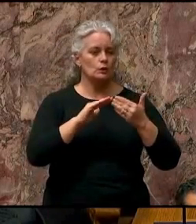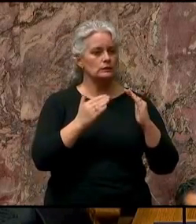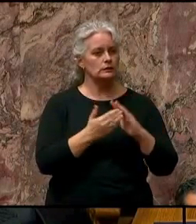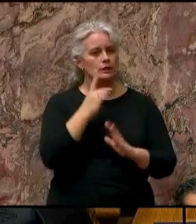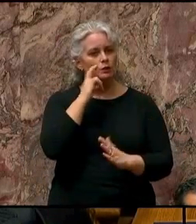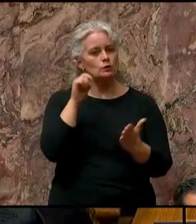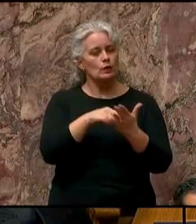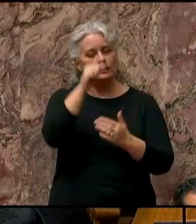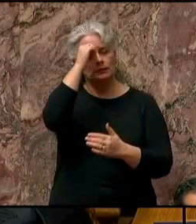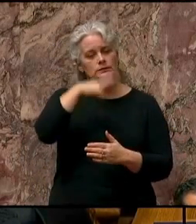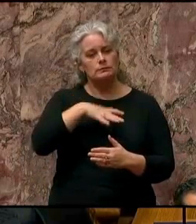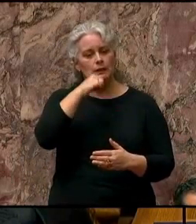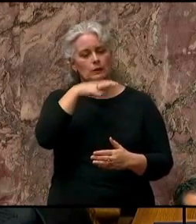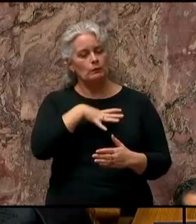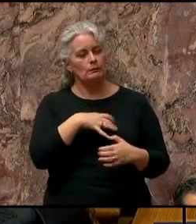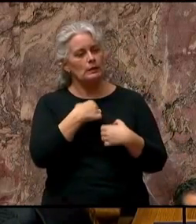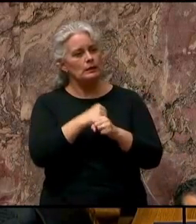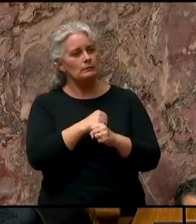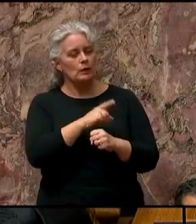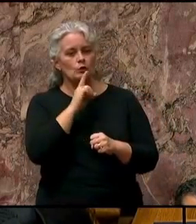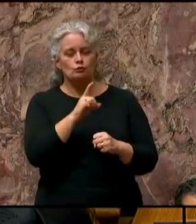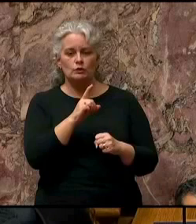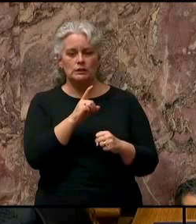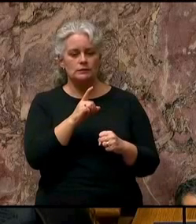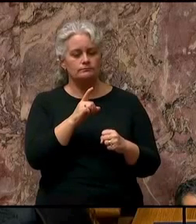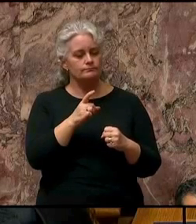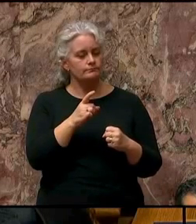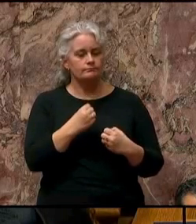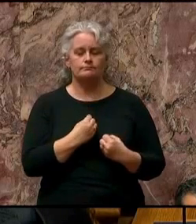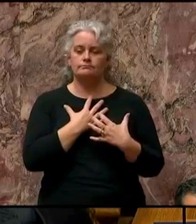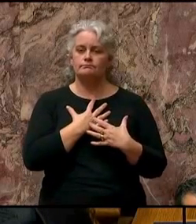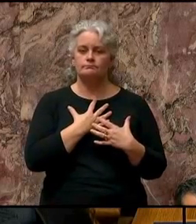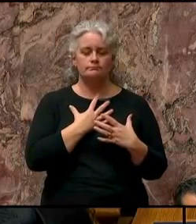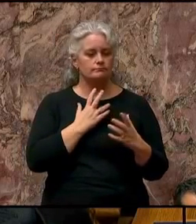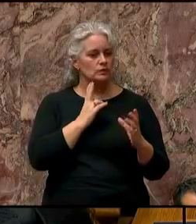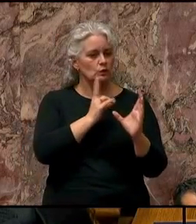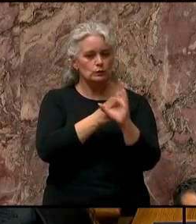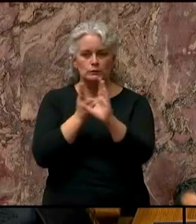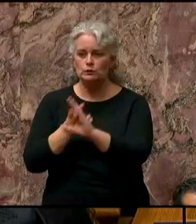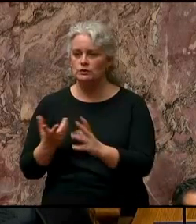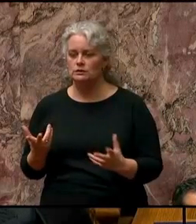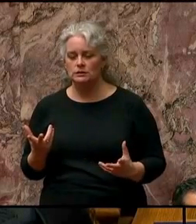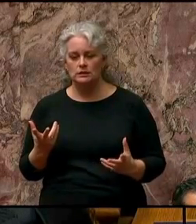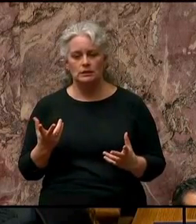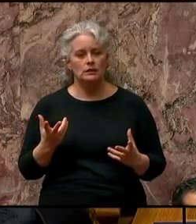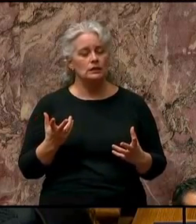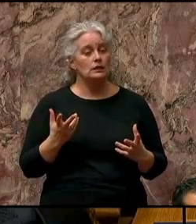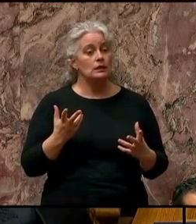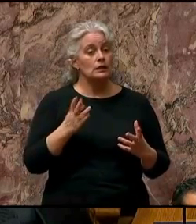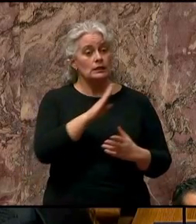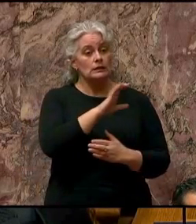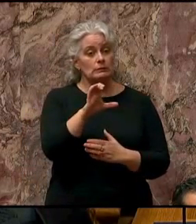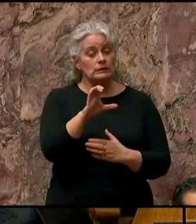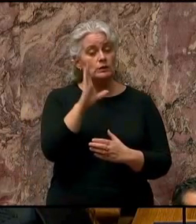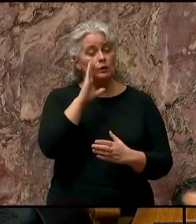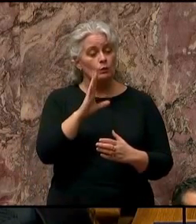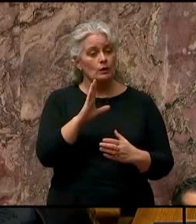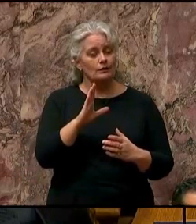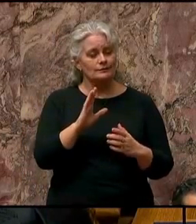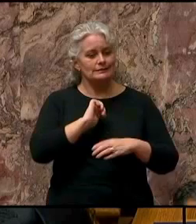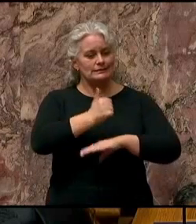women who have made extraordinary contributions, the provincial government will establish a Medal of Good Citizenship.